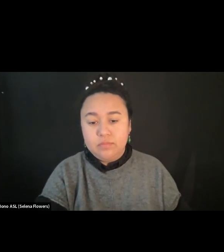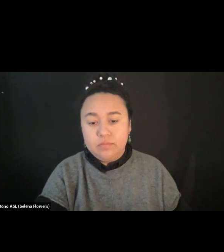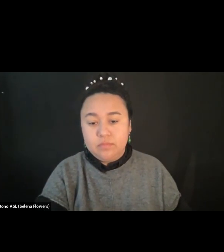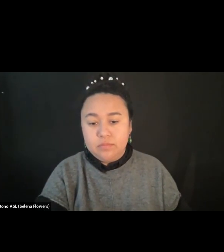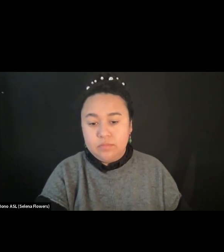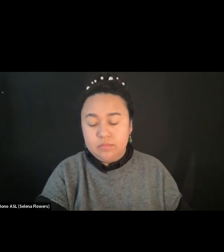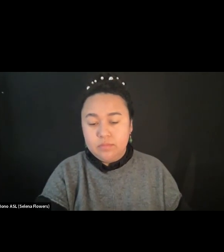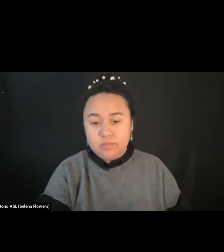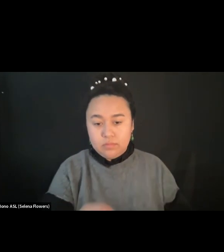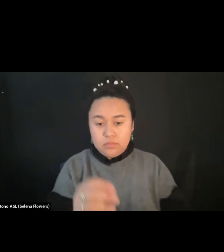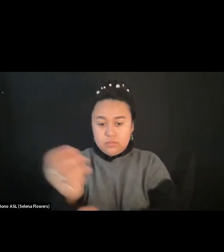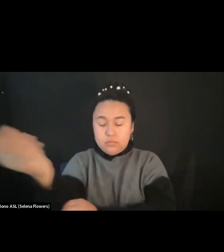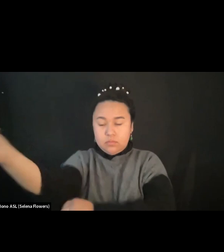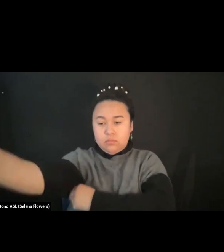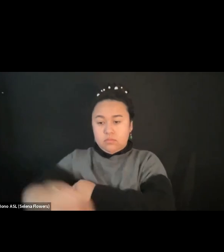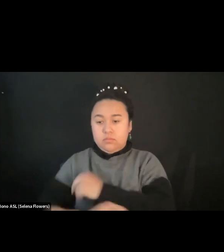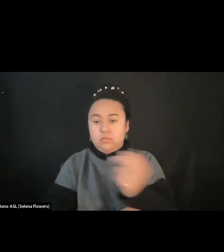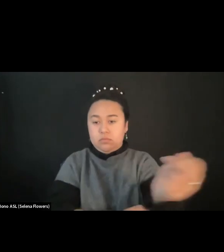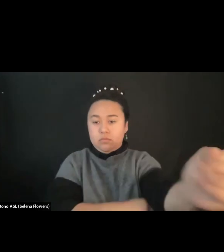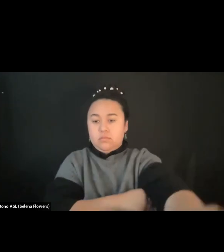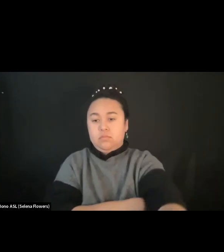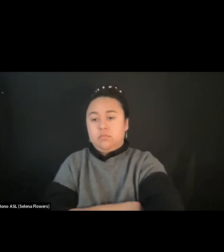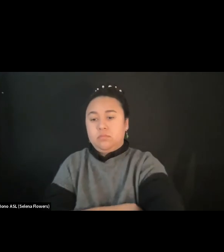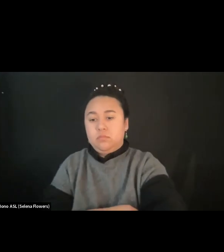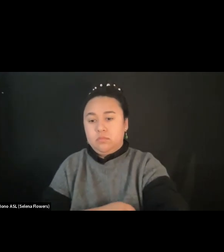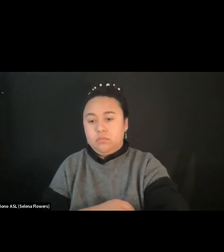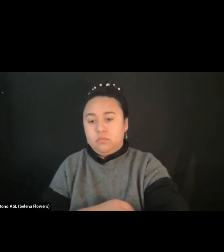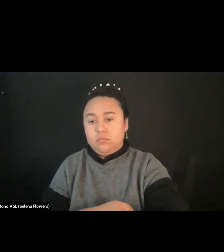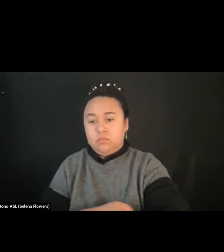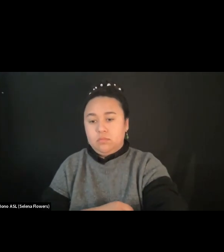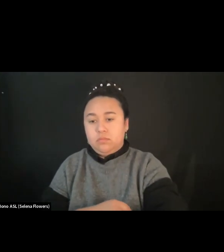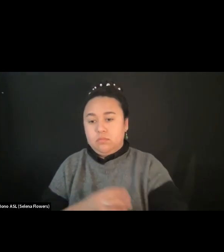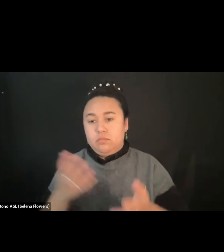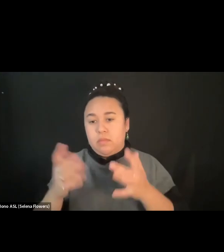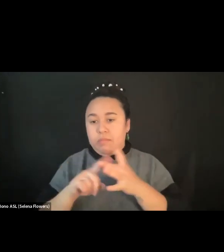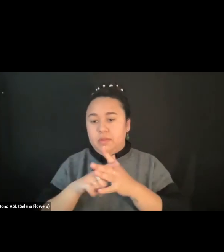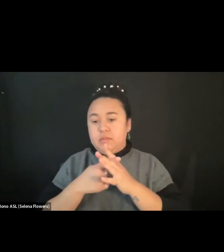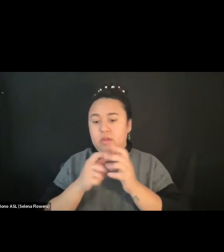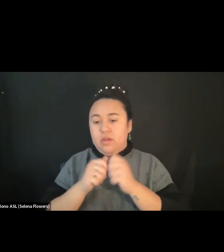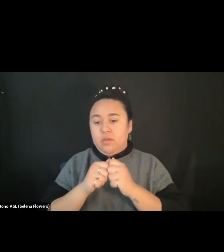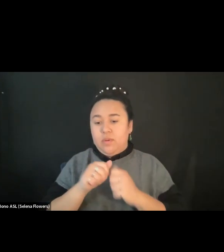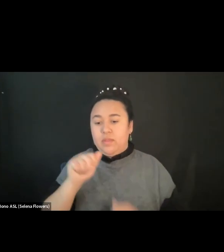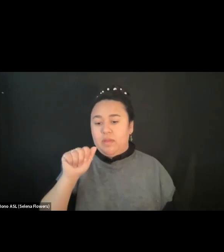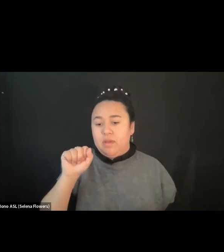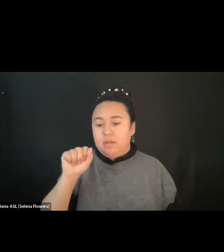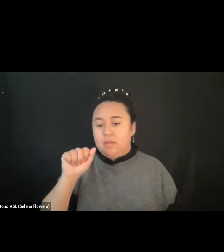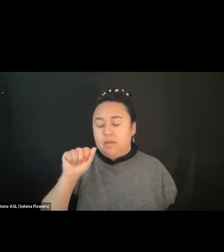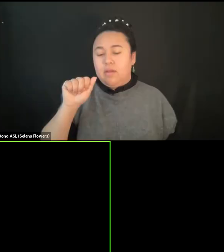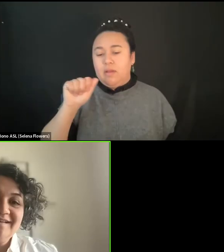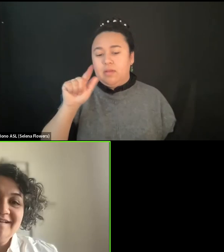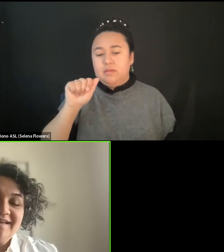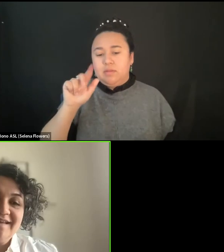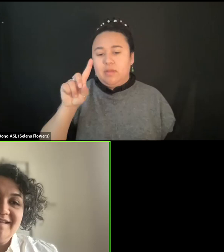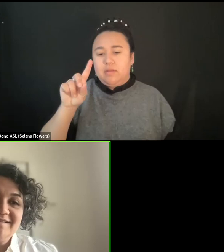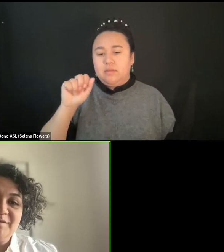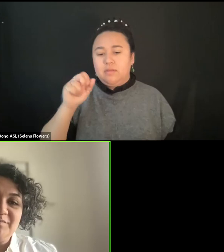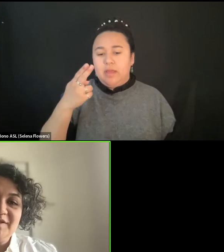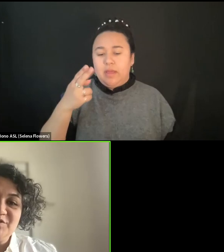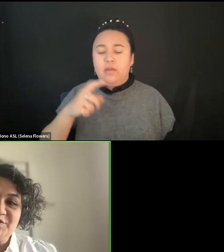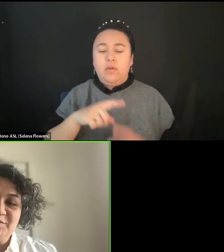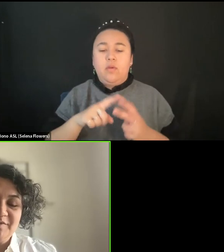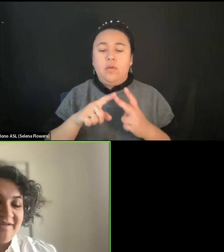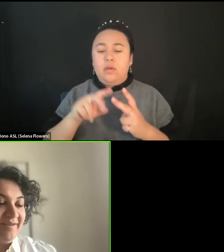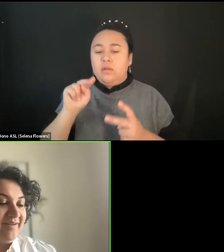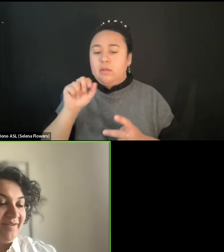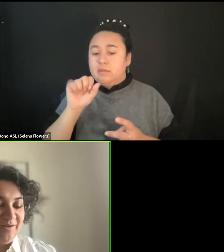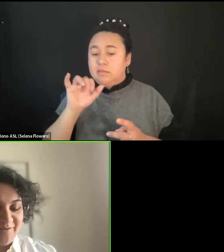Shall we start with Azadeh or Nassim? Hi. I say hello to everyone. It's